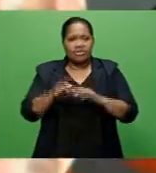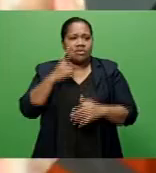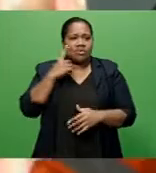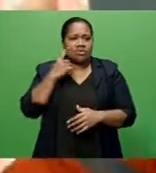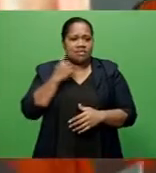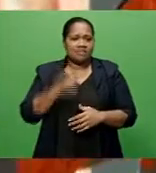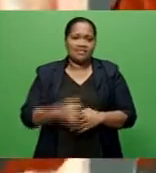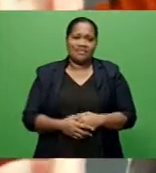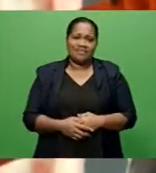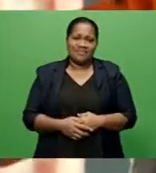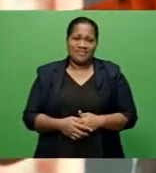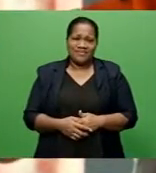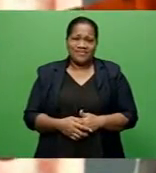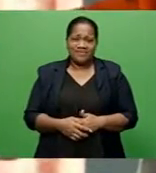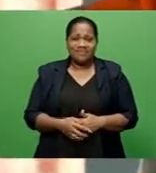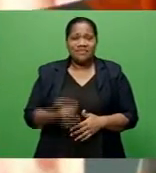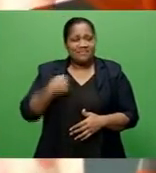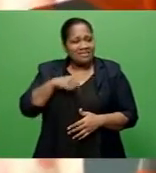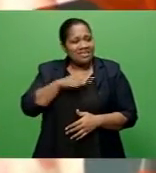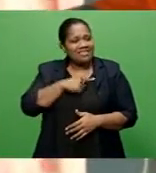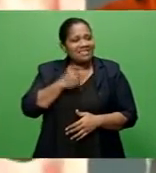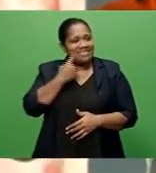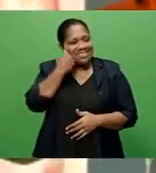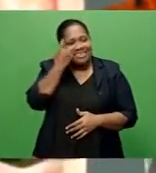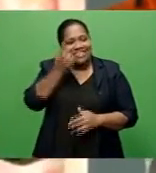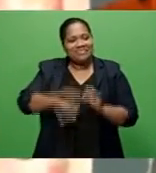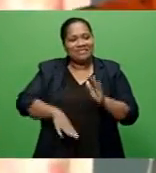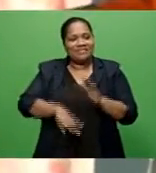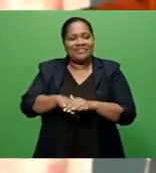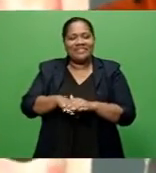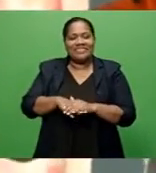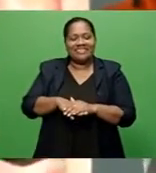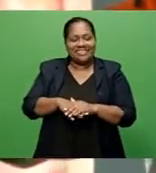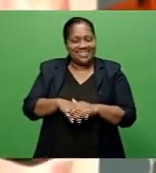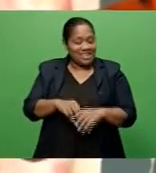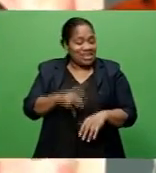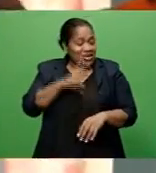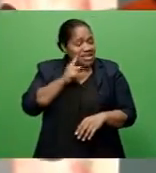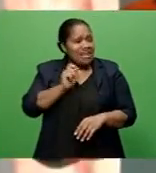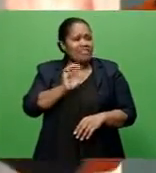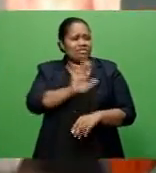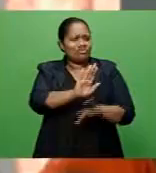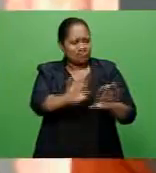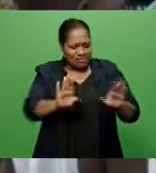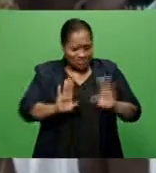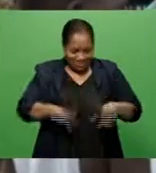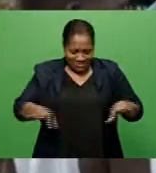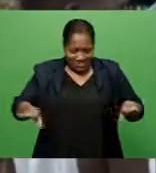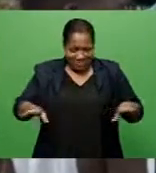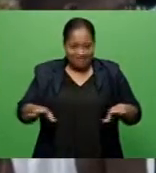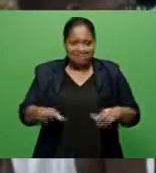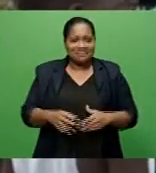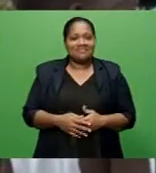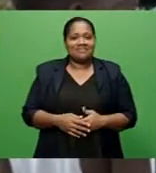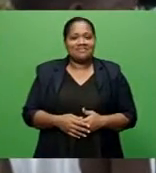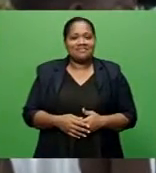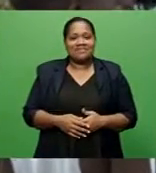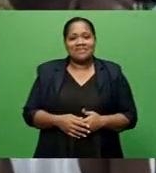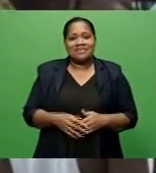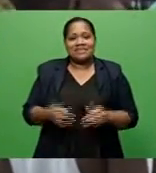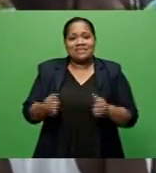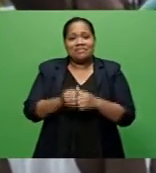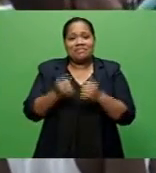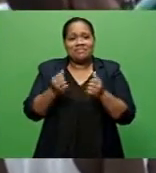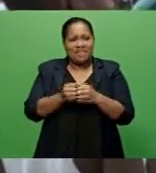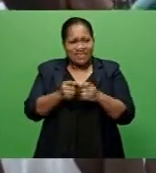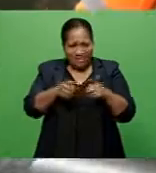Let's be very careful. Look after your children well and please keep them away from swimming in floodwaters. Many of you must be aware